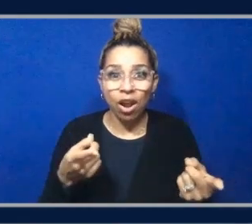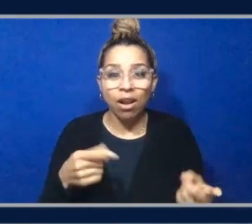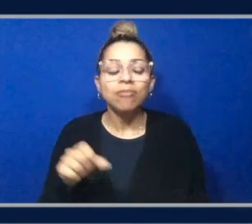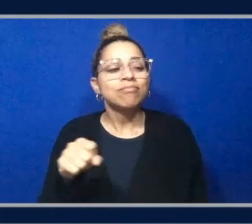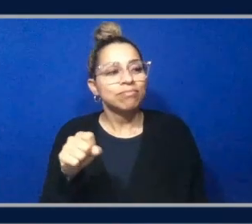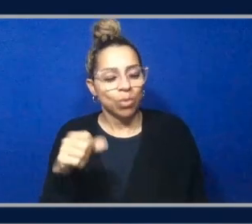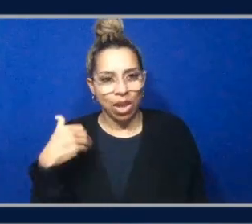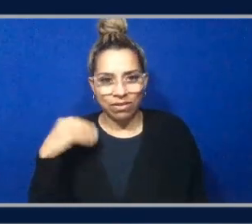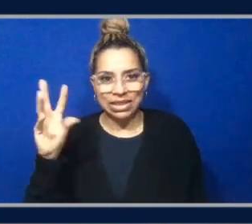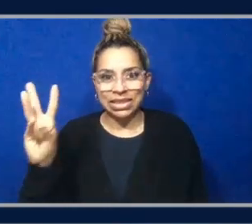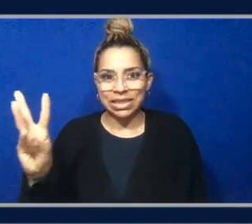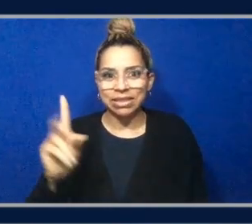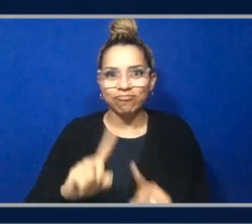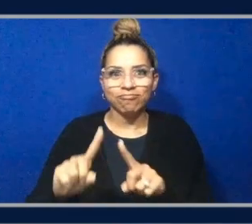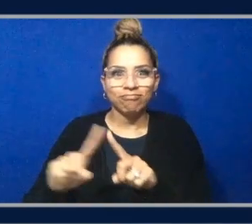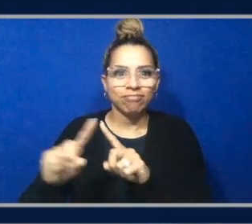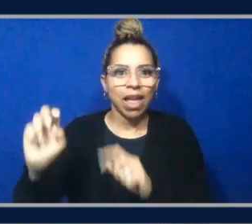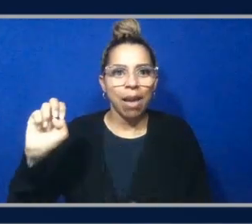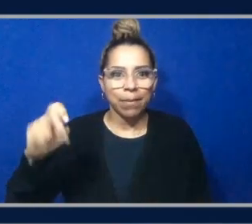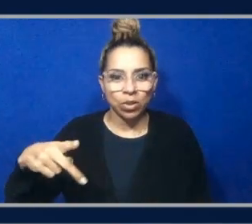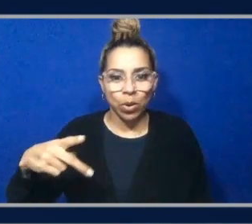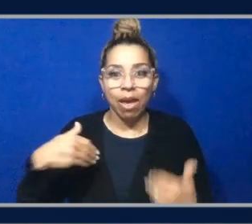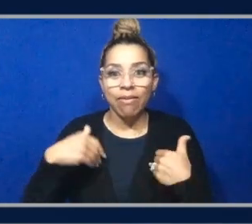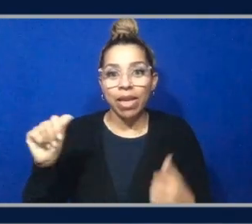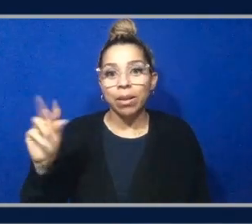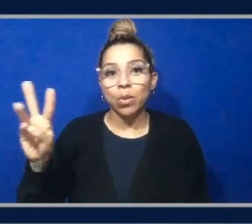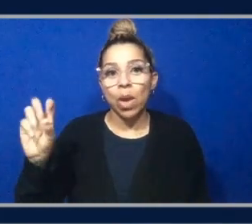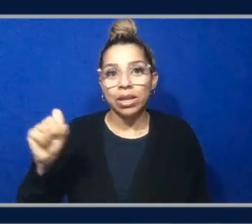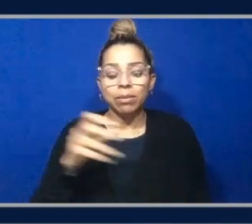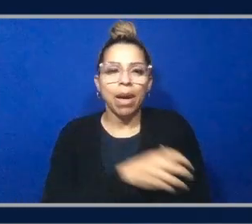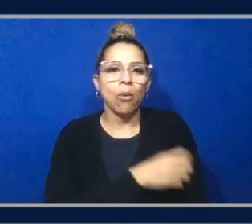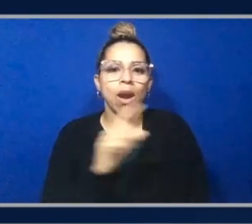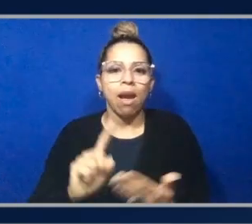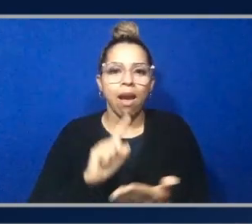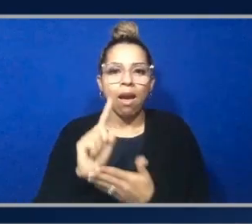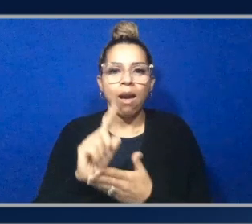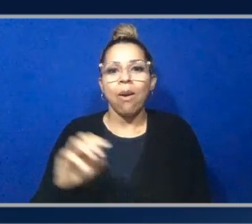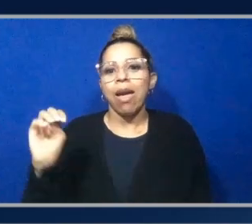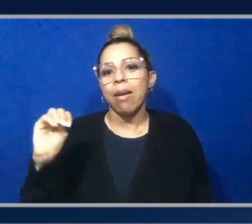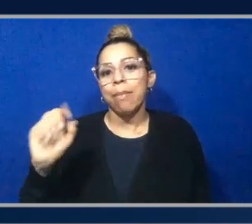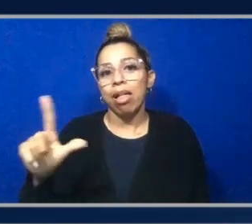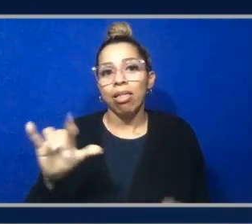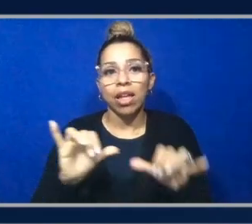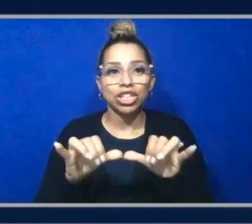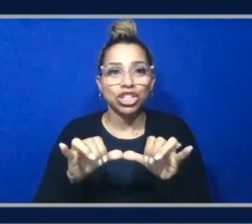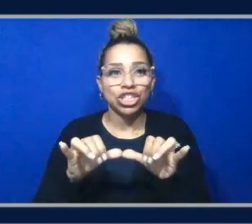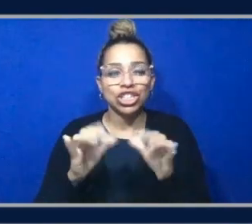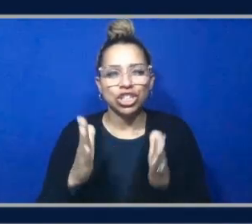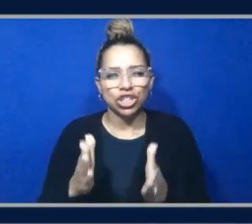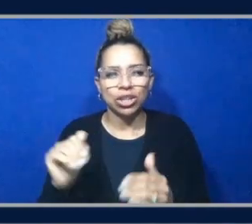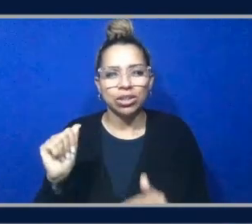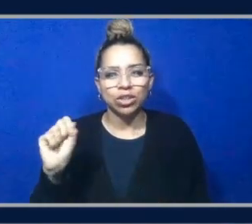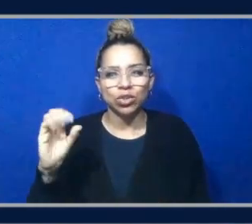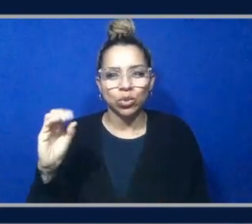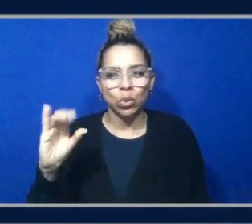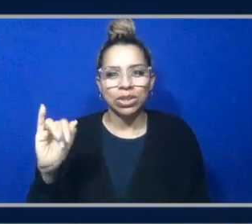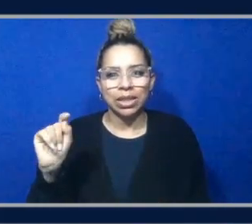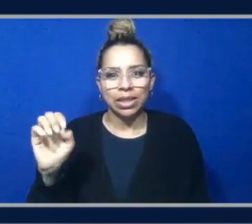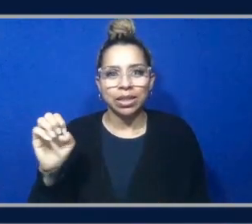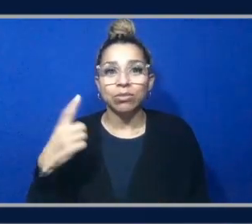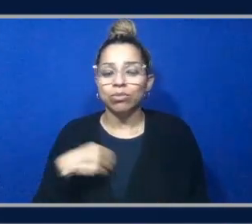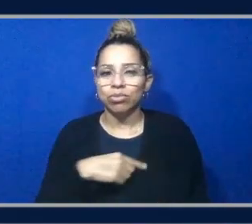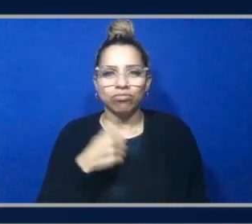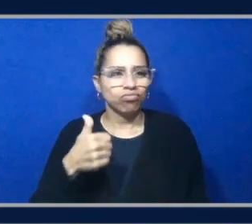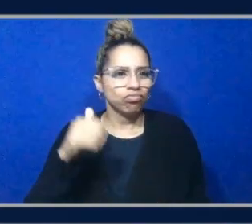And we can see here, there's the AWS Power Hour ML Engineer Associate. Episode one, we did a really good job of bringing down the exam